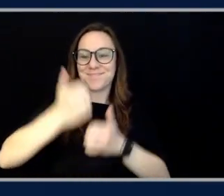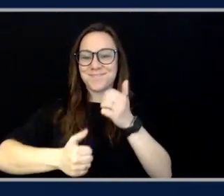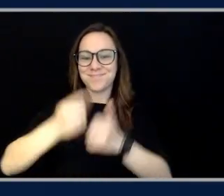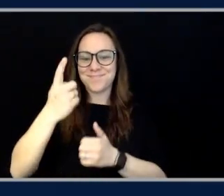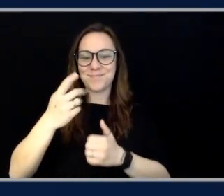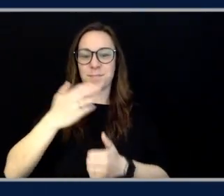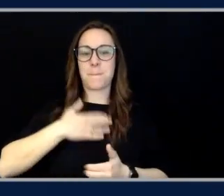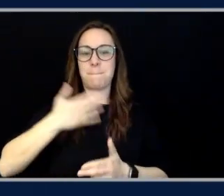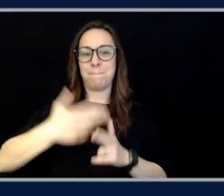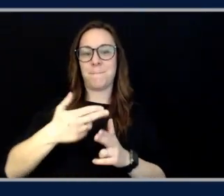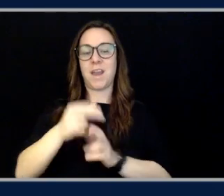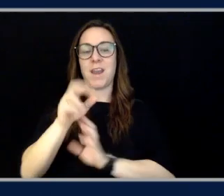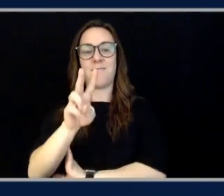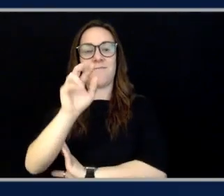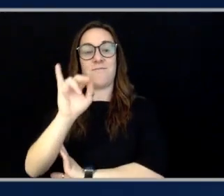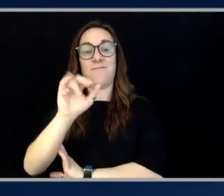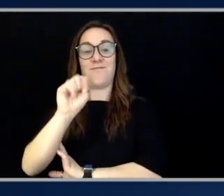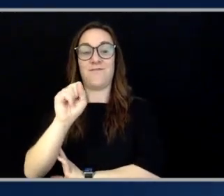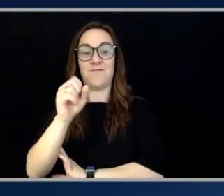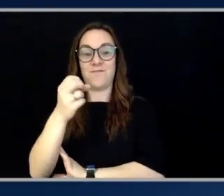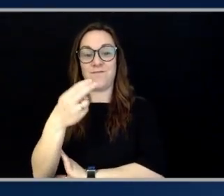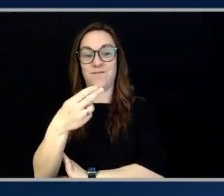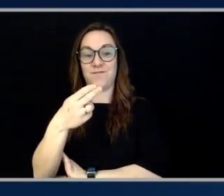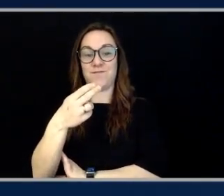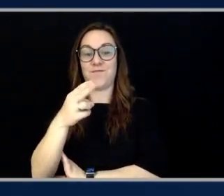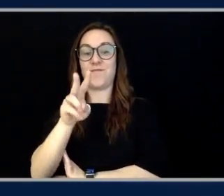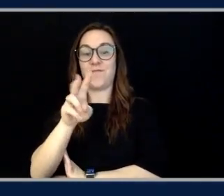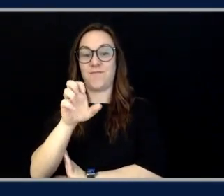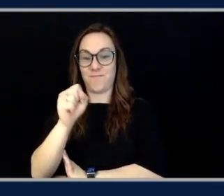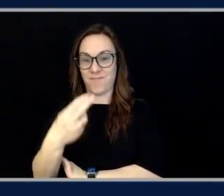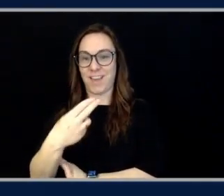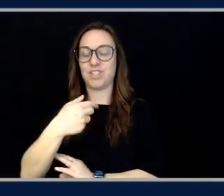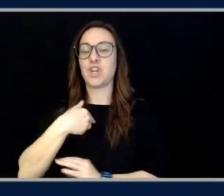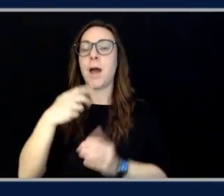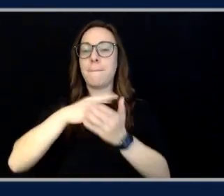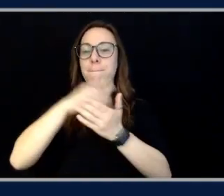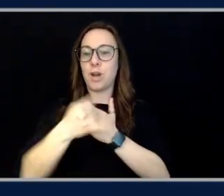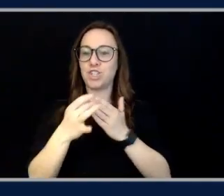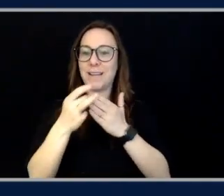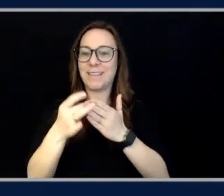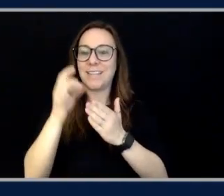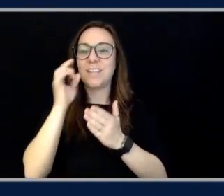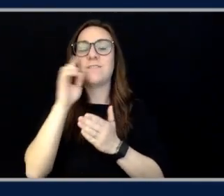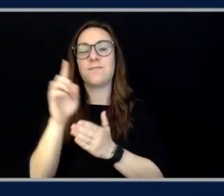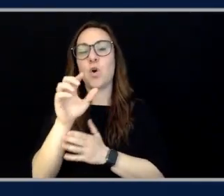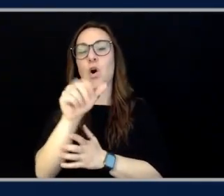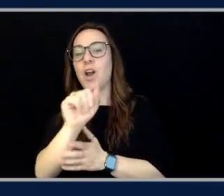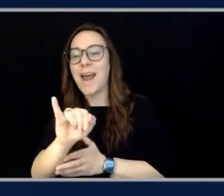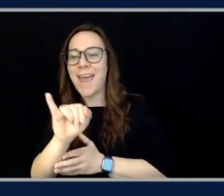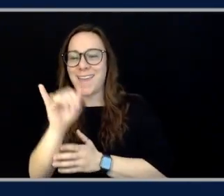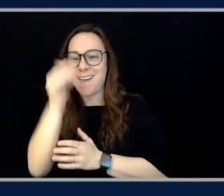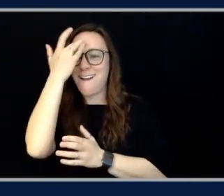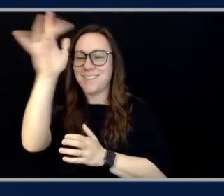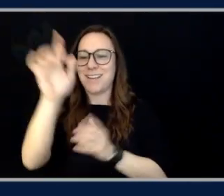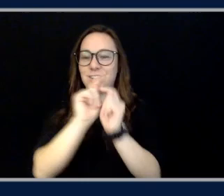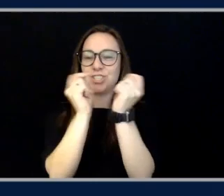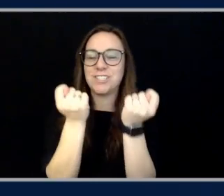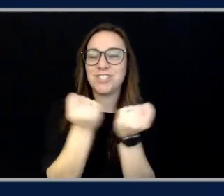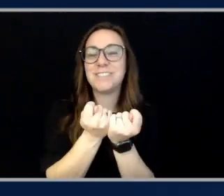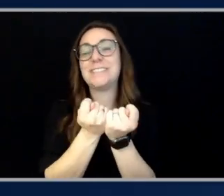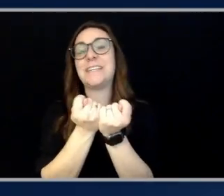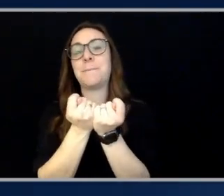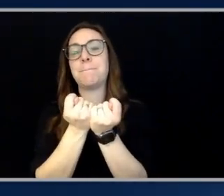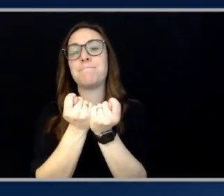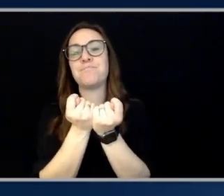Salasrabadeh. I'm a product lead in the Amazon artificial general intelligence team, responsible for building these new